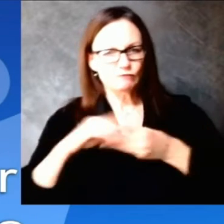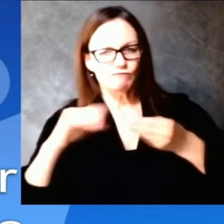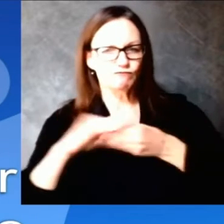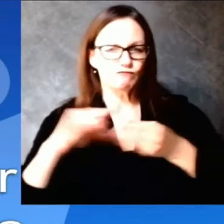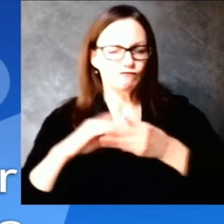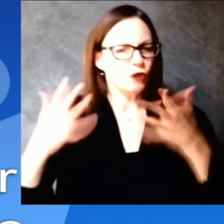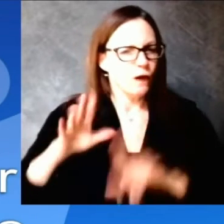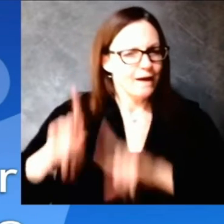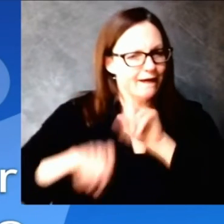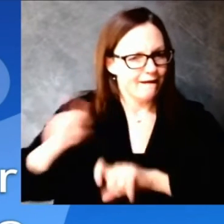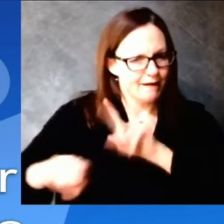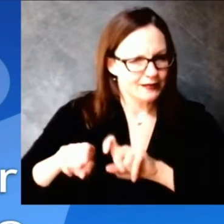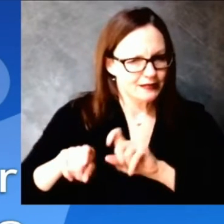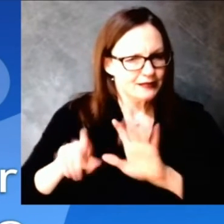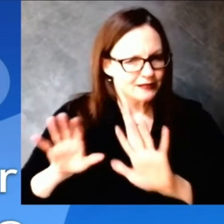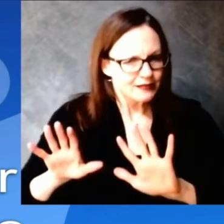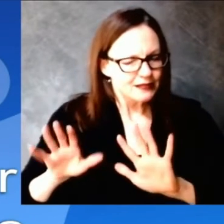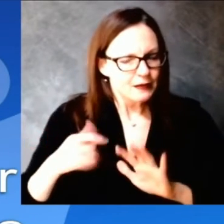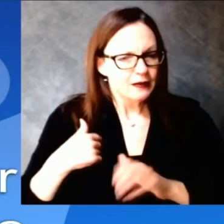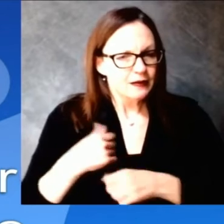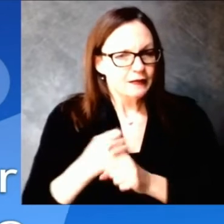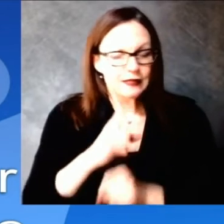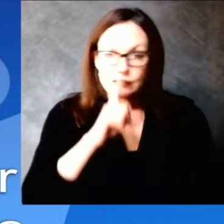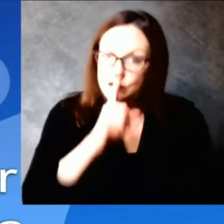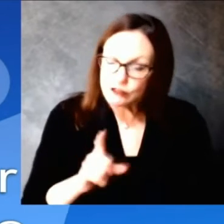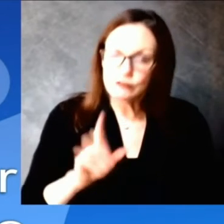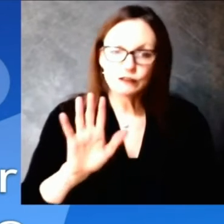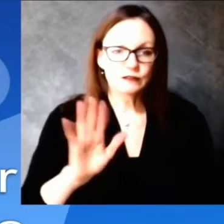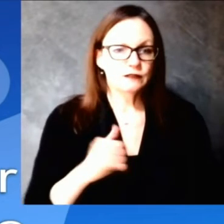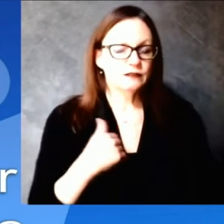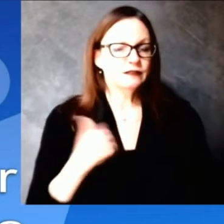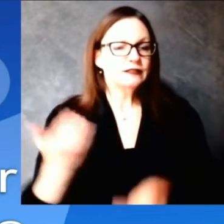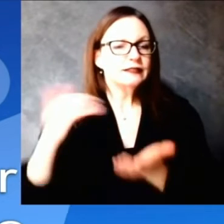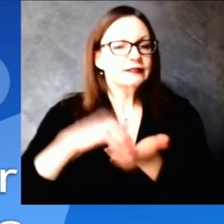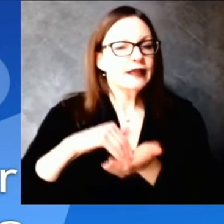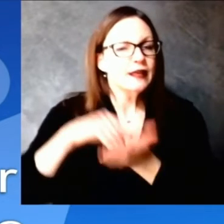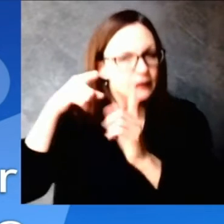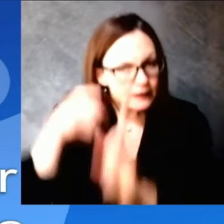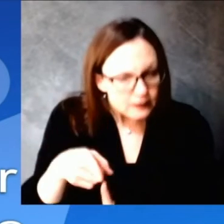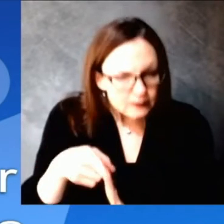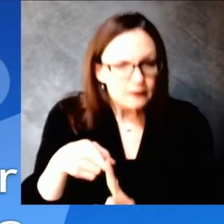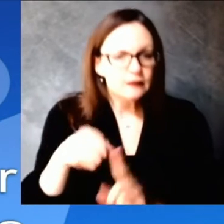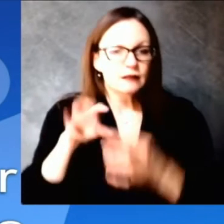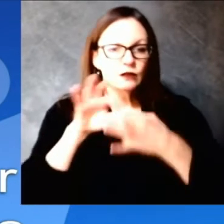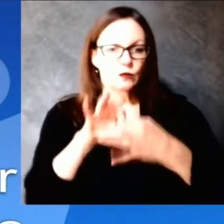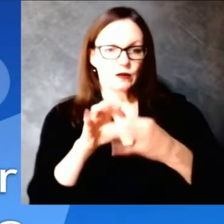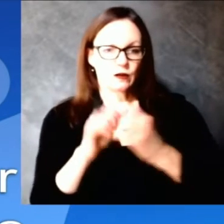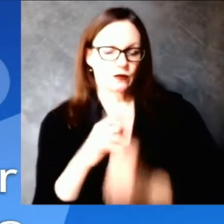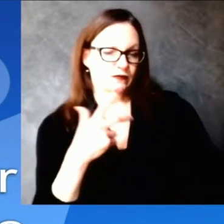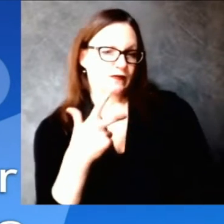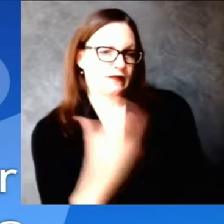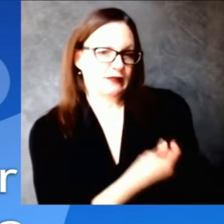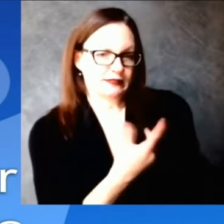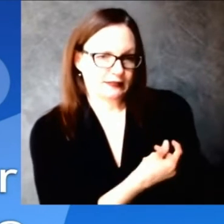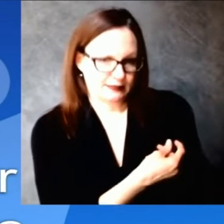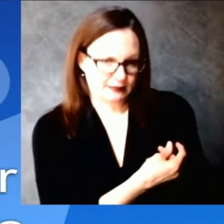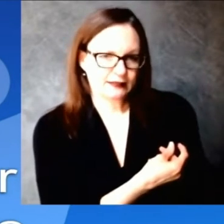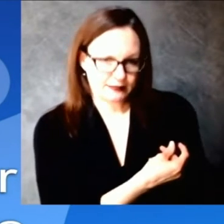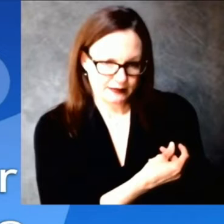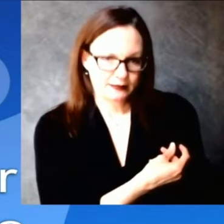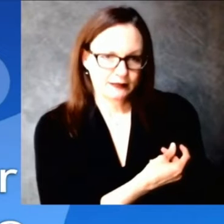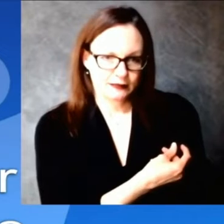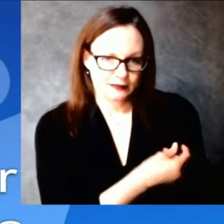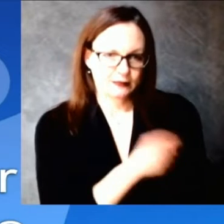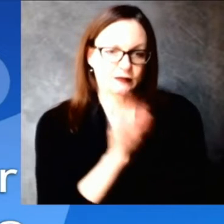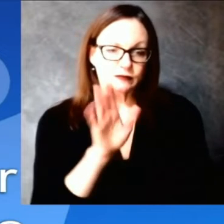the rural areas receiving vaccine. I just talked with a pharmacist who has been requesting for the last three weeks and hasn't